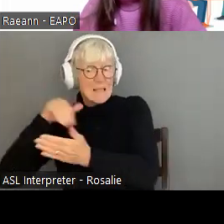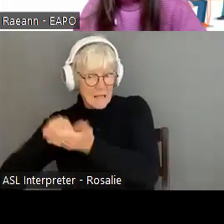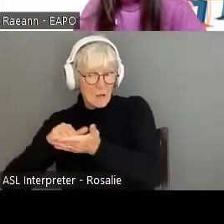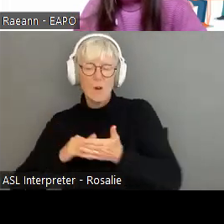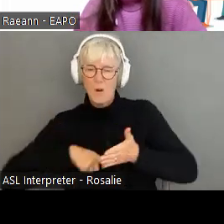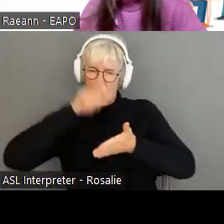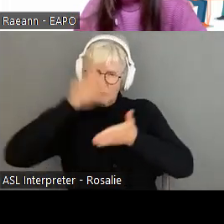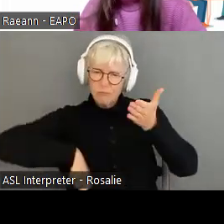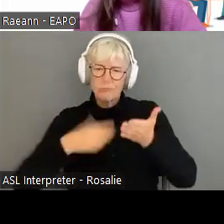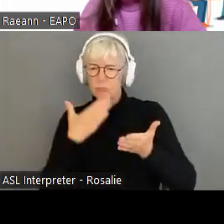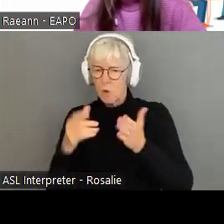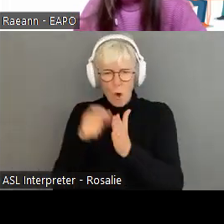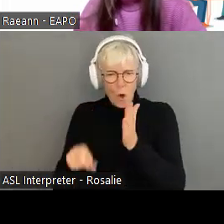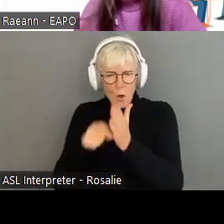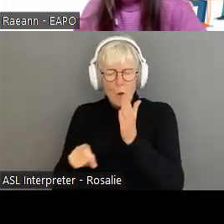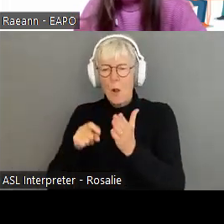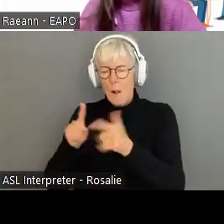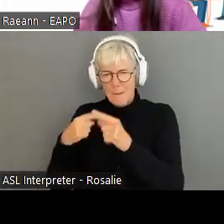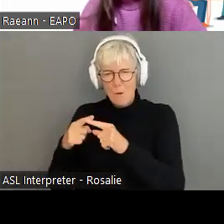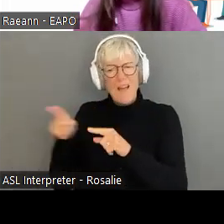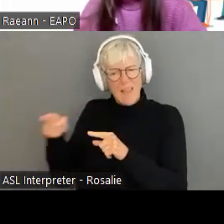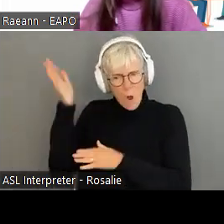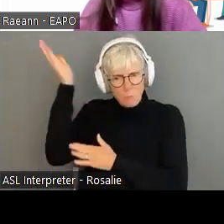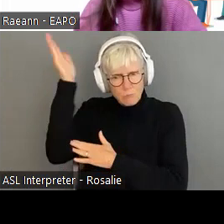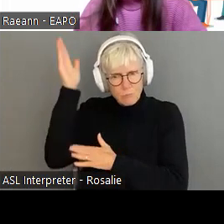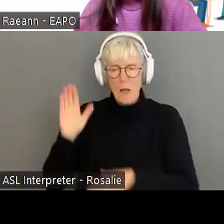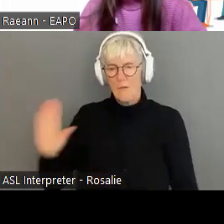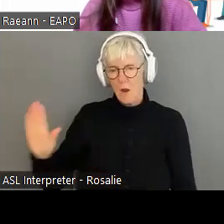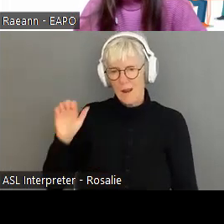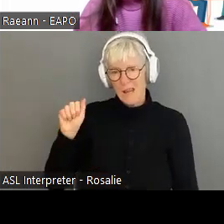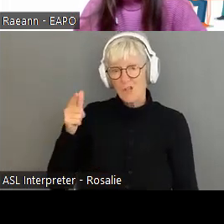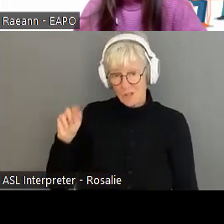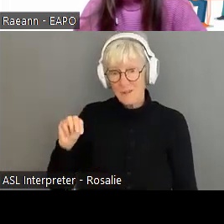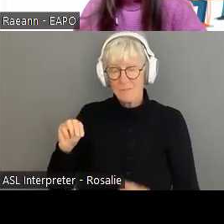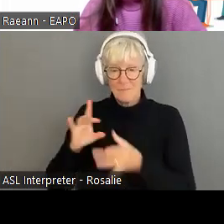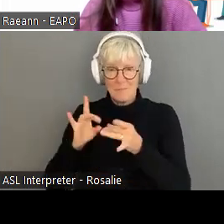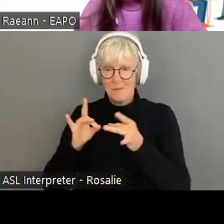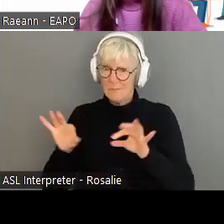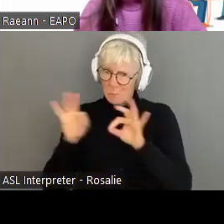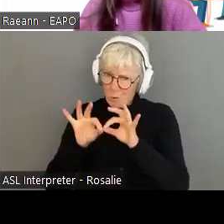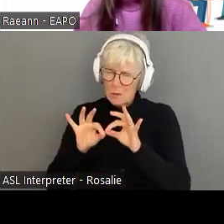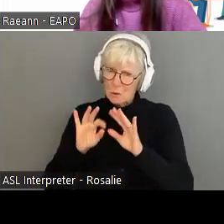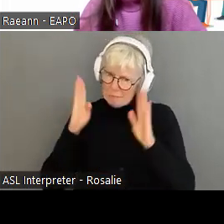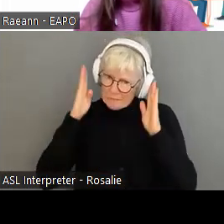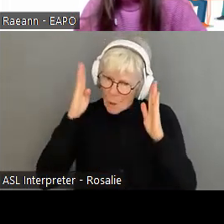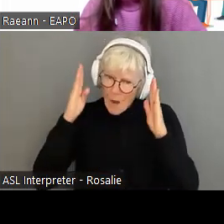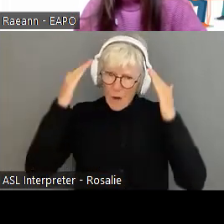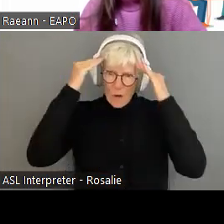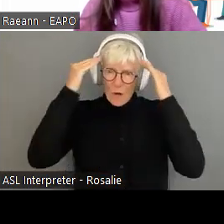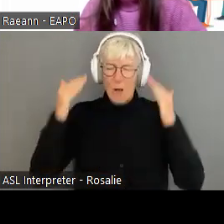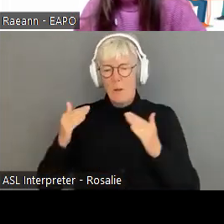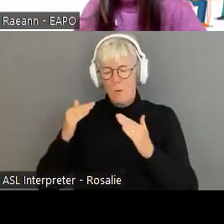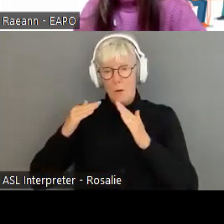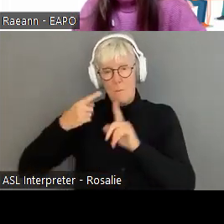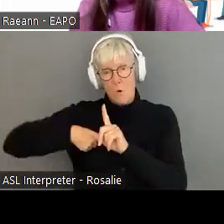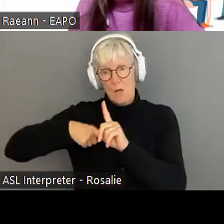some initiatives and they talked about that, I think at their AGM as well. Um, can you speak to the mortgage fraud scheme that's happening? Um,